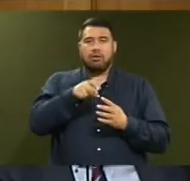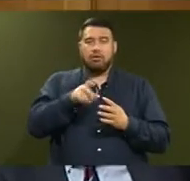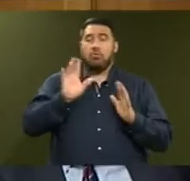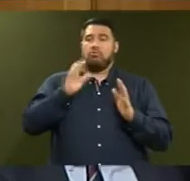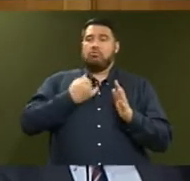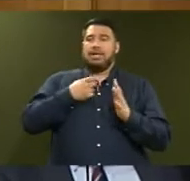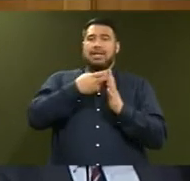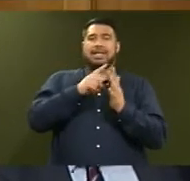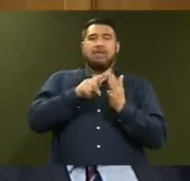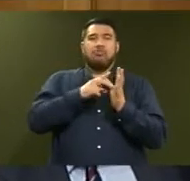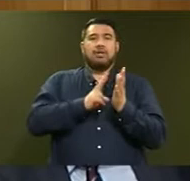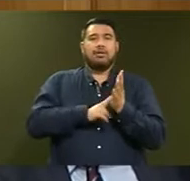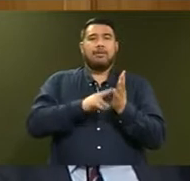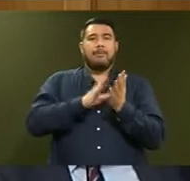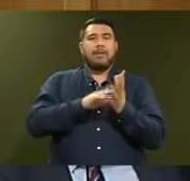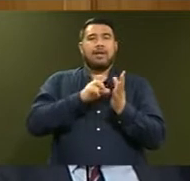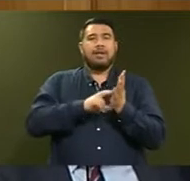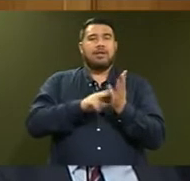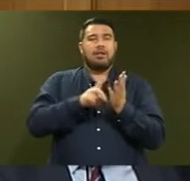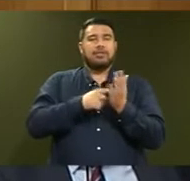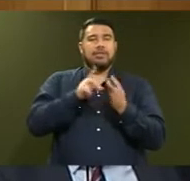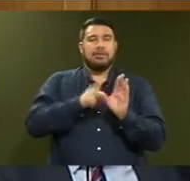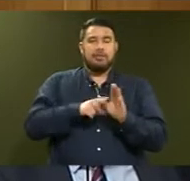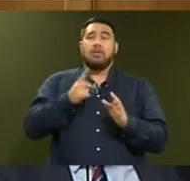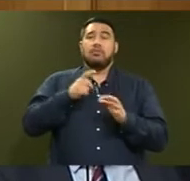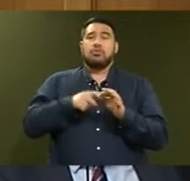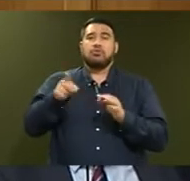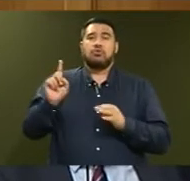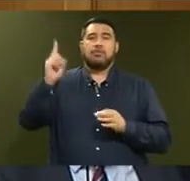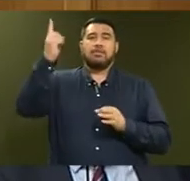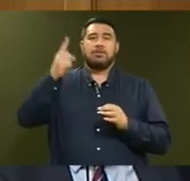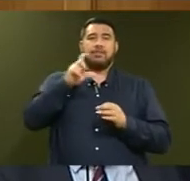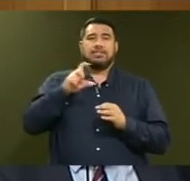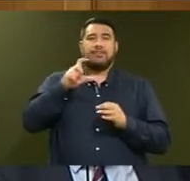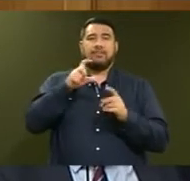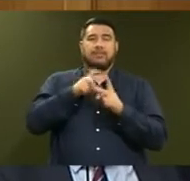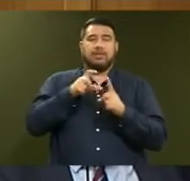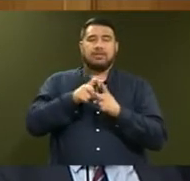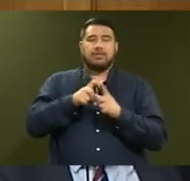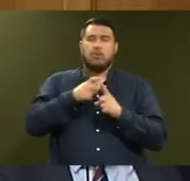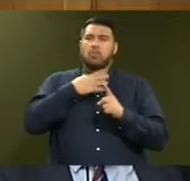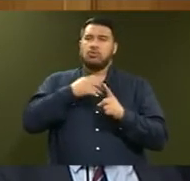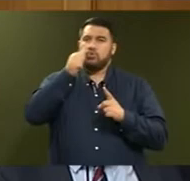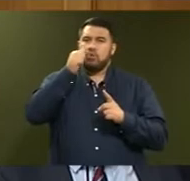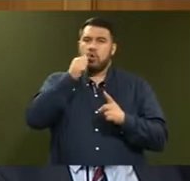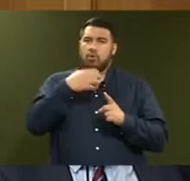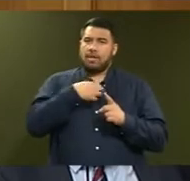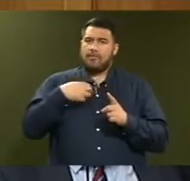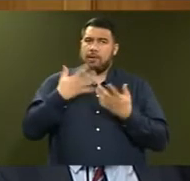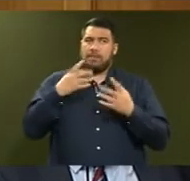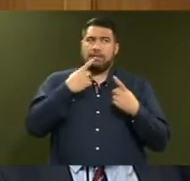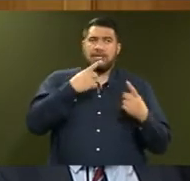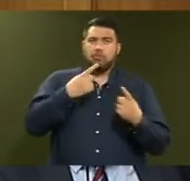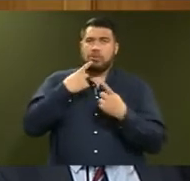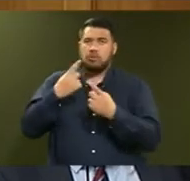On behalf of the member, this question is to the Minister of Civil Defence. What recent announcements has the Government made to improve New